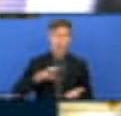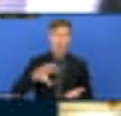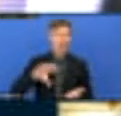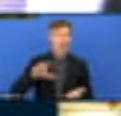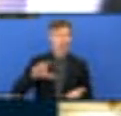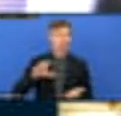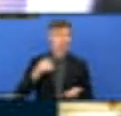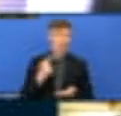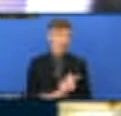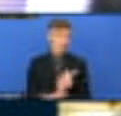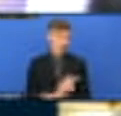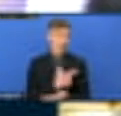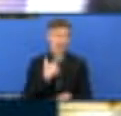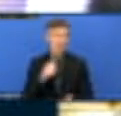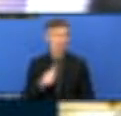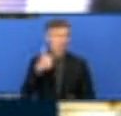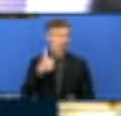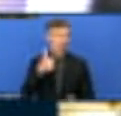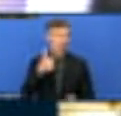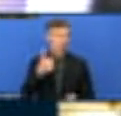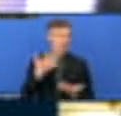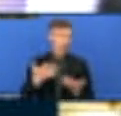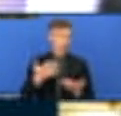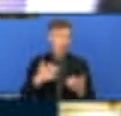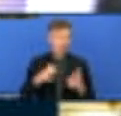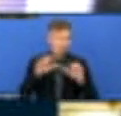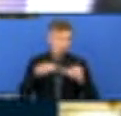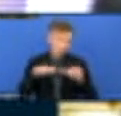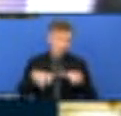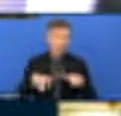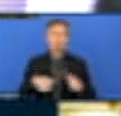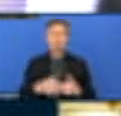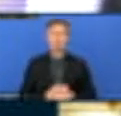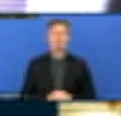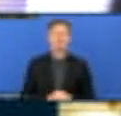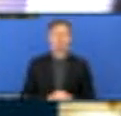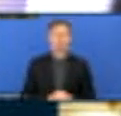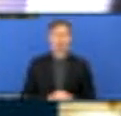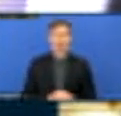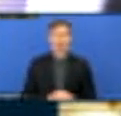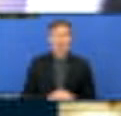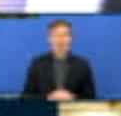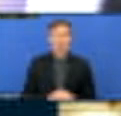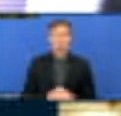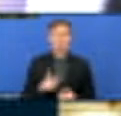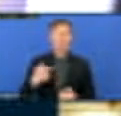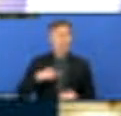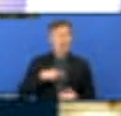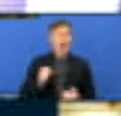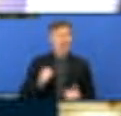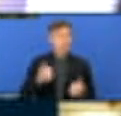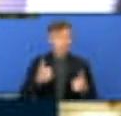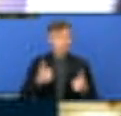One of them would be prompt disbursement in order that the reviews can be conducted in a timely manner. The second is